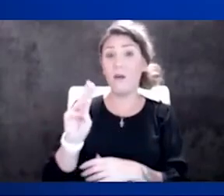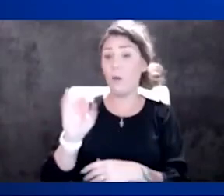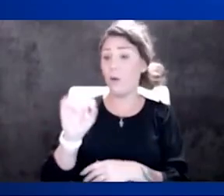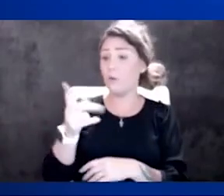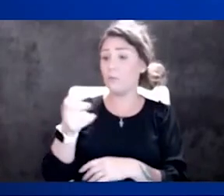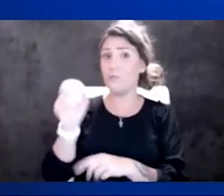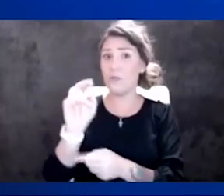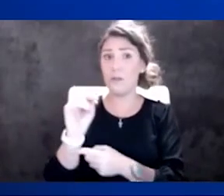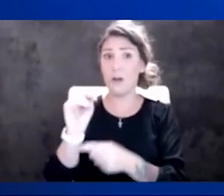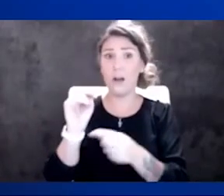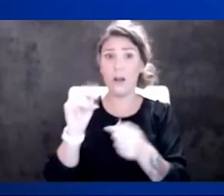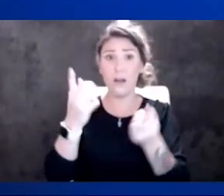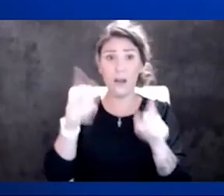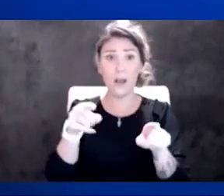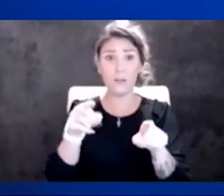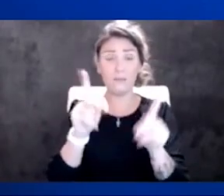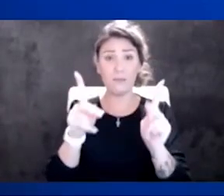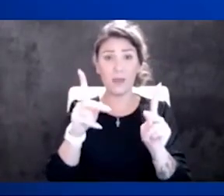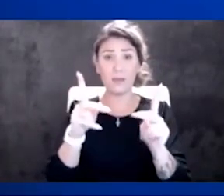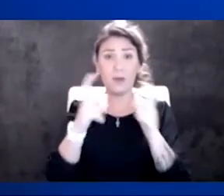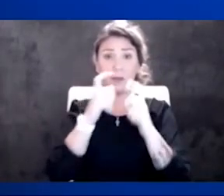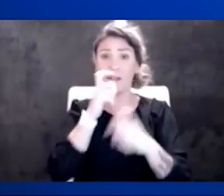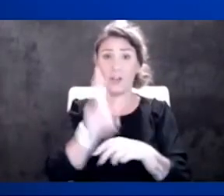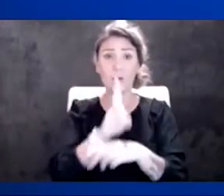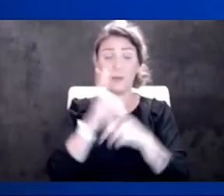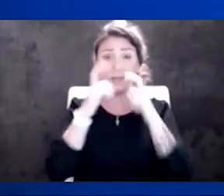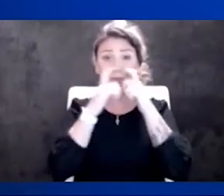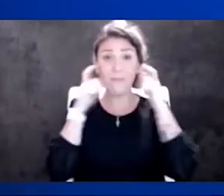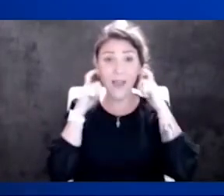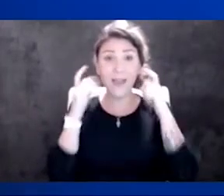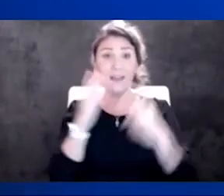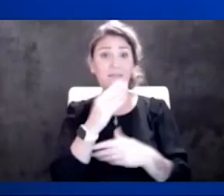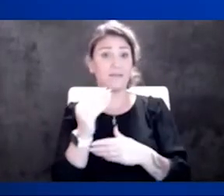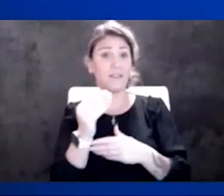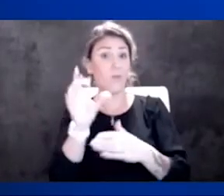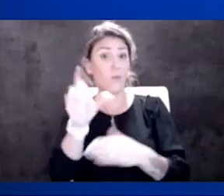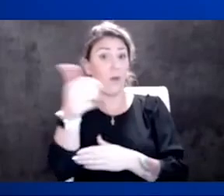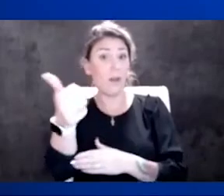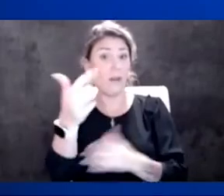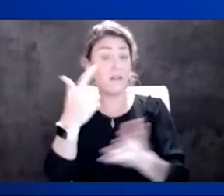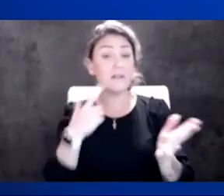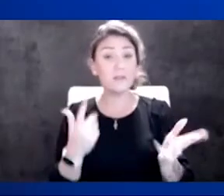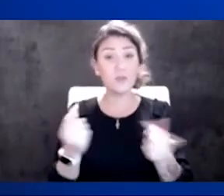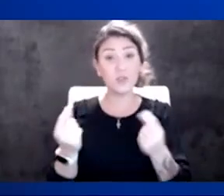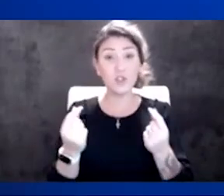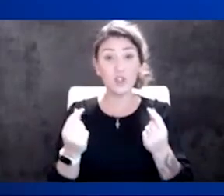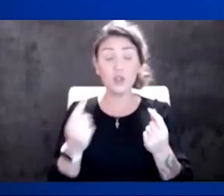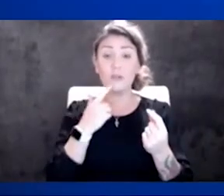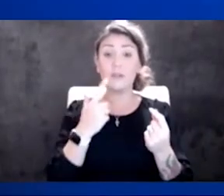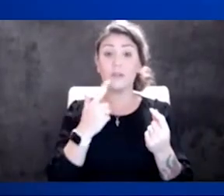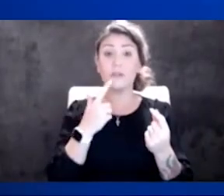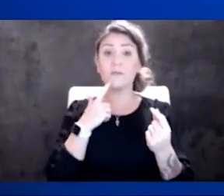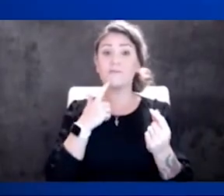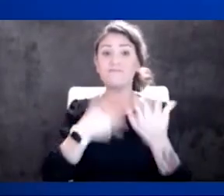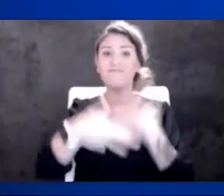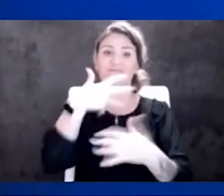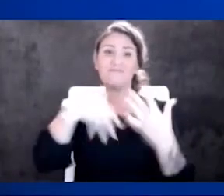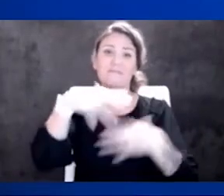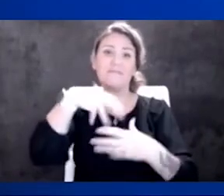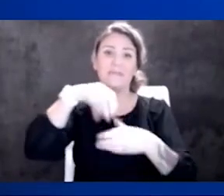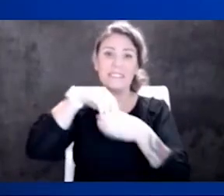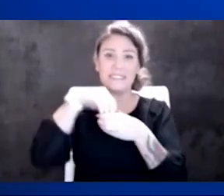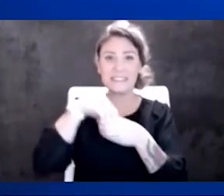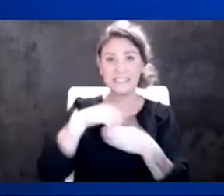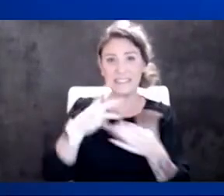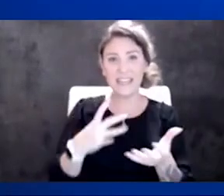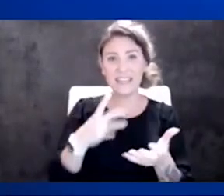people do not have their masks on, and what else are they doing? They're gathering indoors. This is a